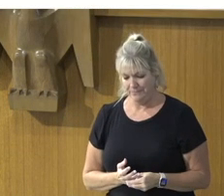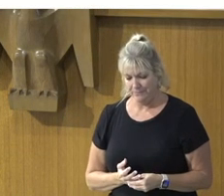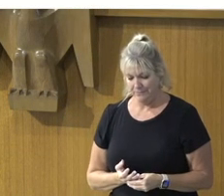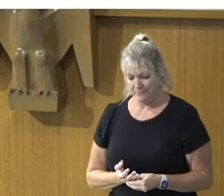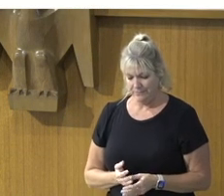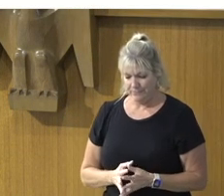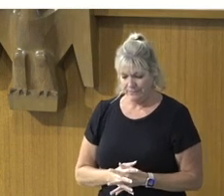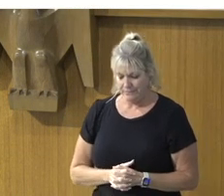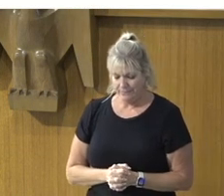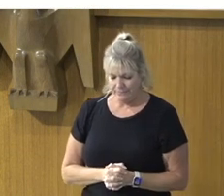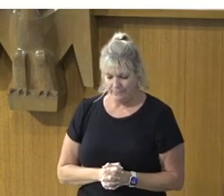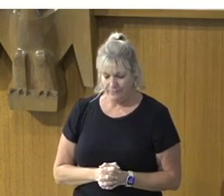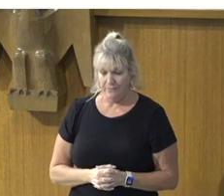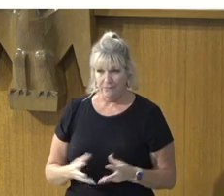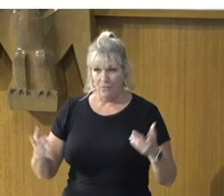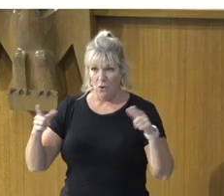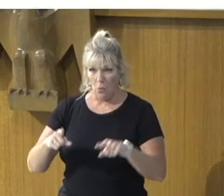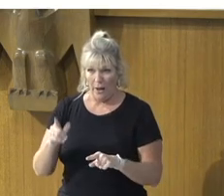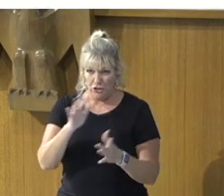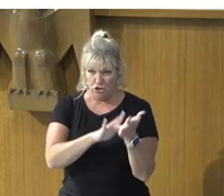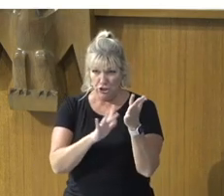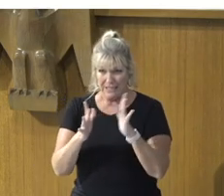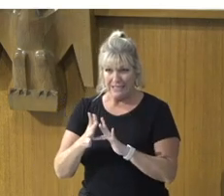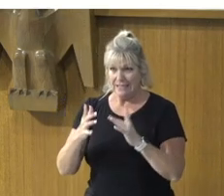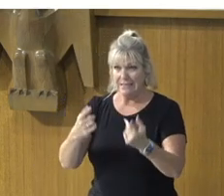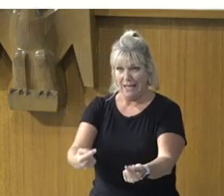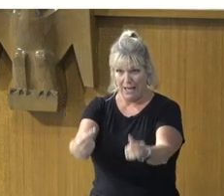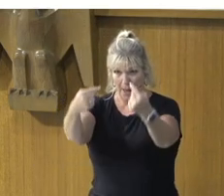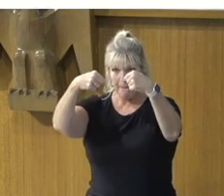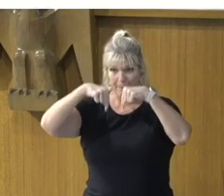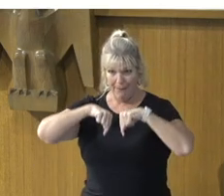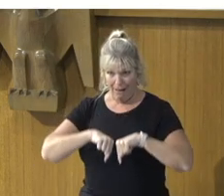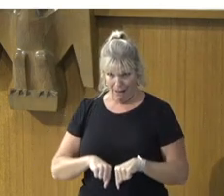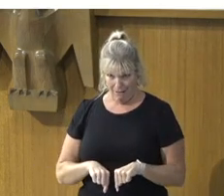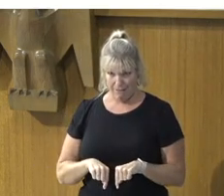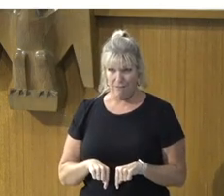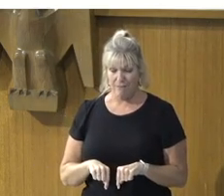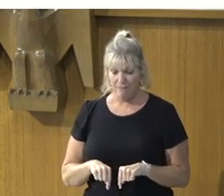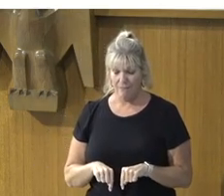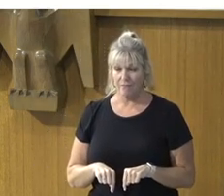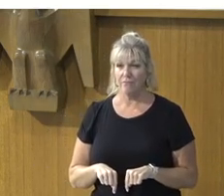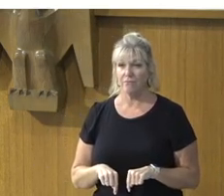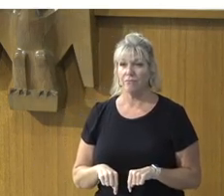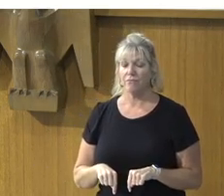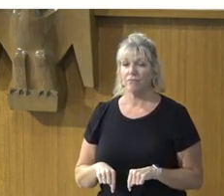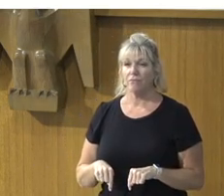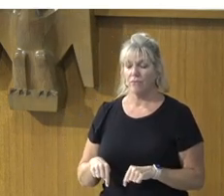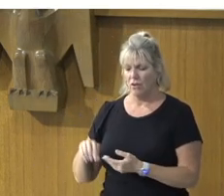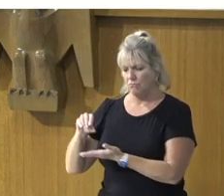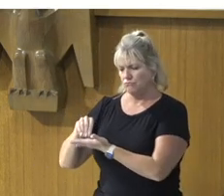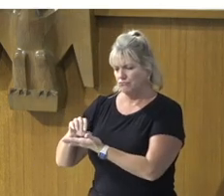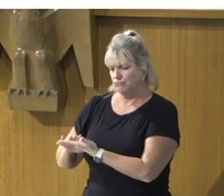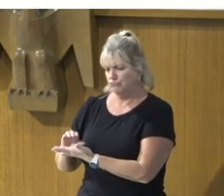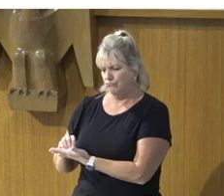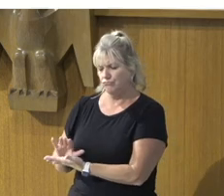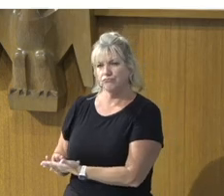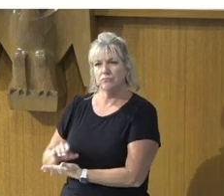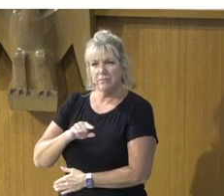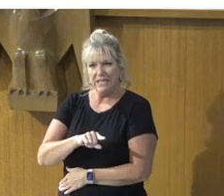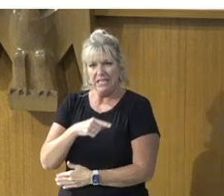When Jesus returned from Capernaum, it was reported that he was home.